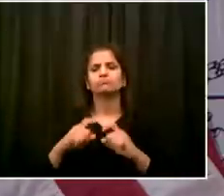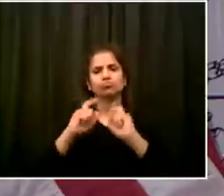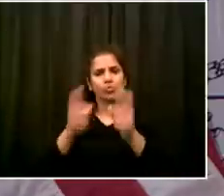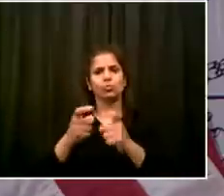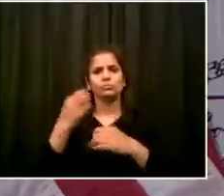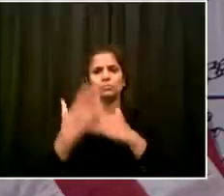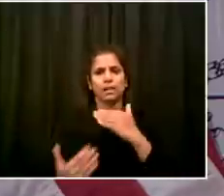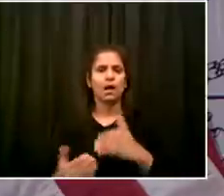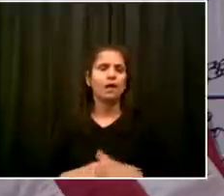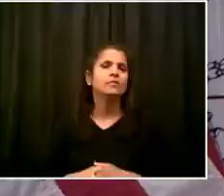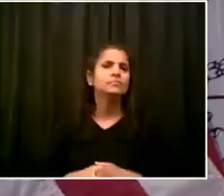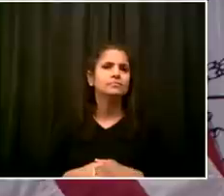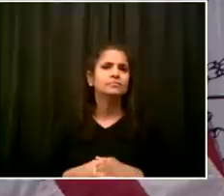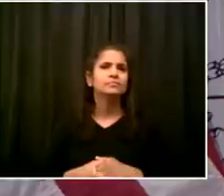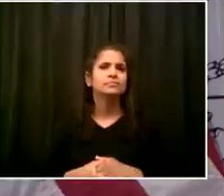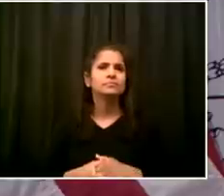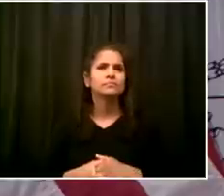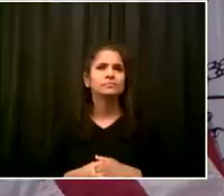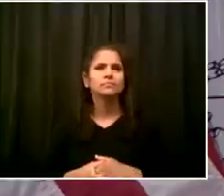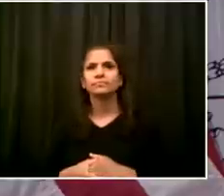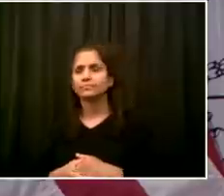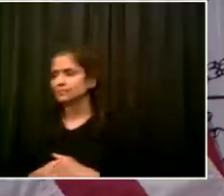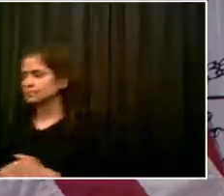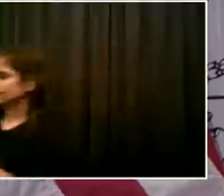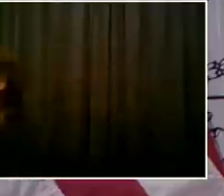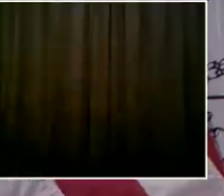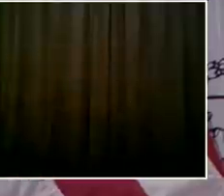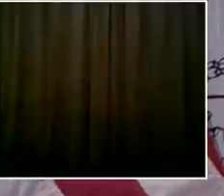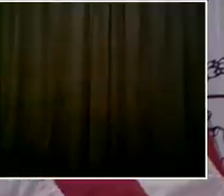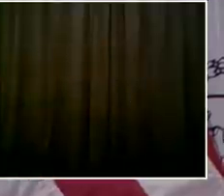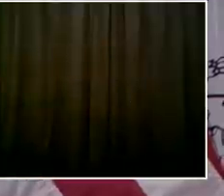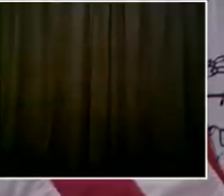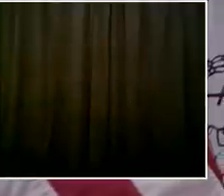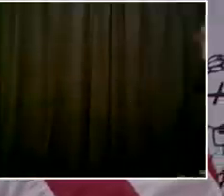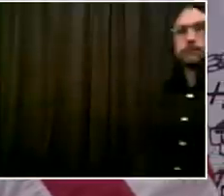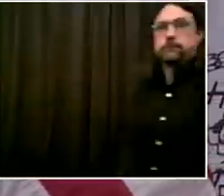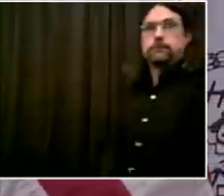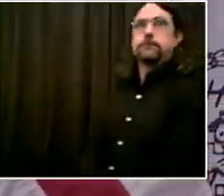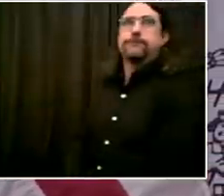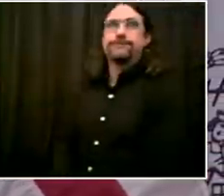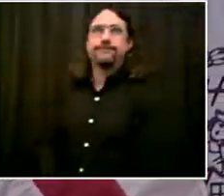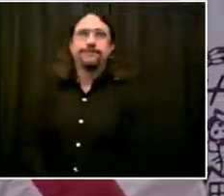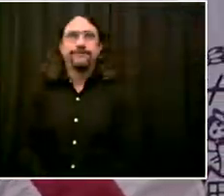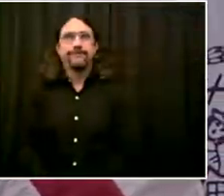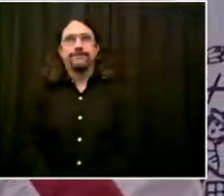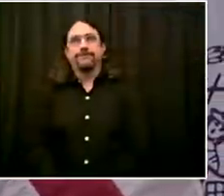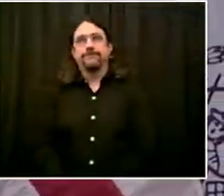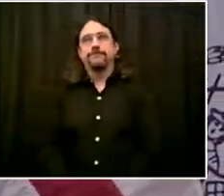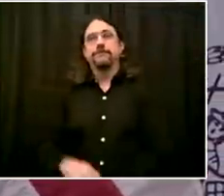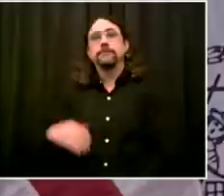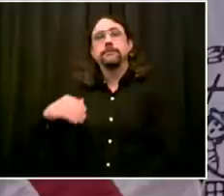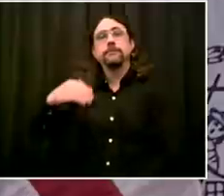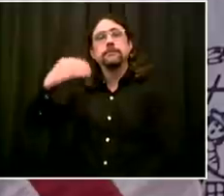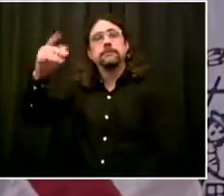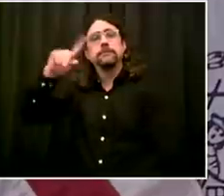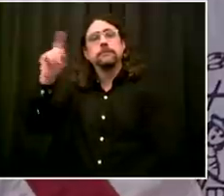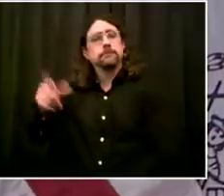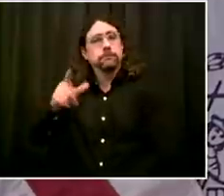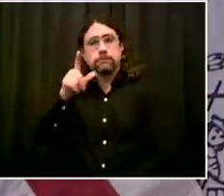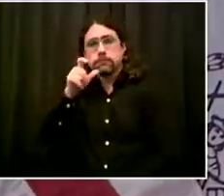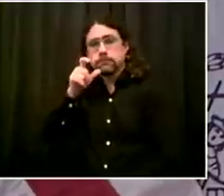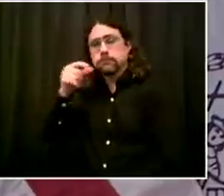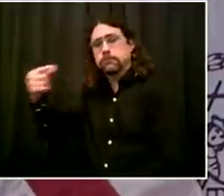is about some of what you said about food distribution. And as you noted, we've heard so much in the reporting